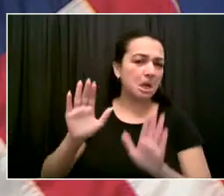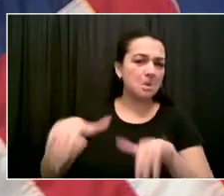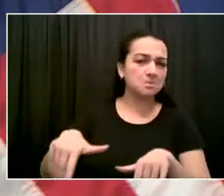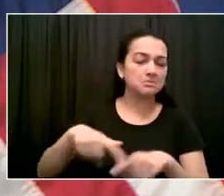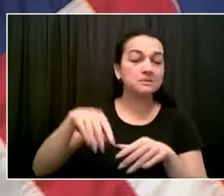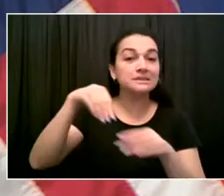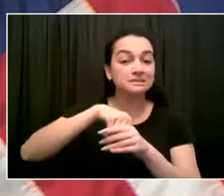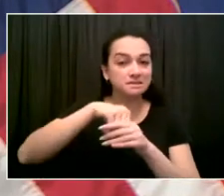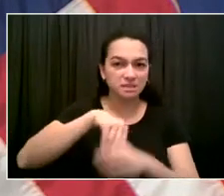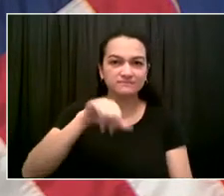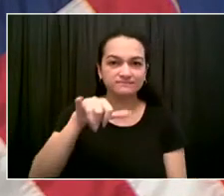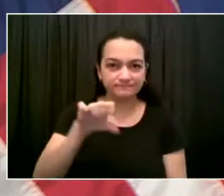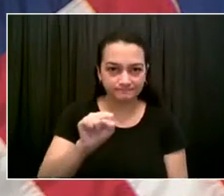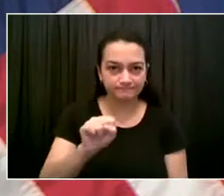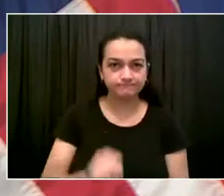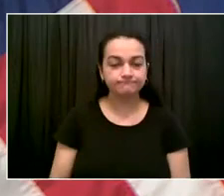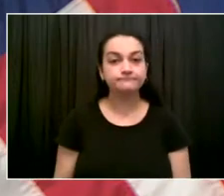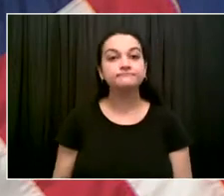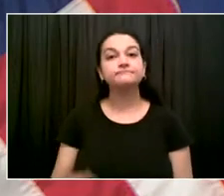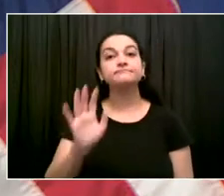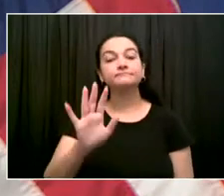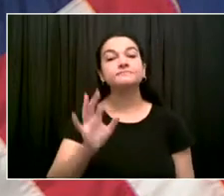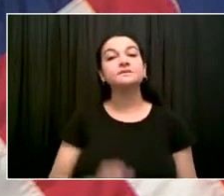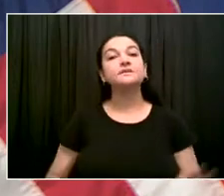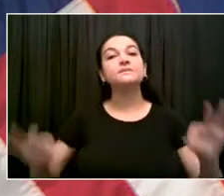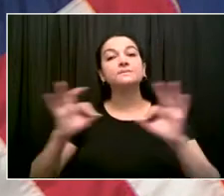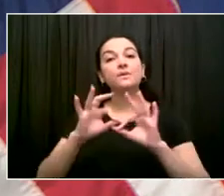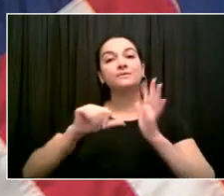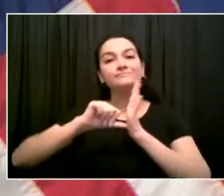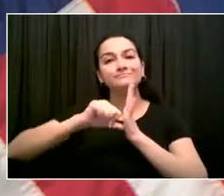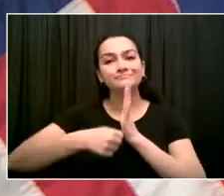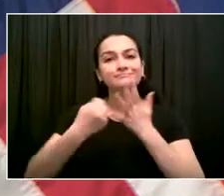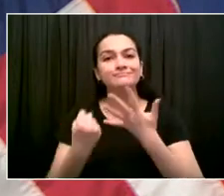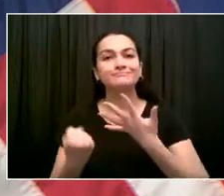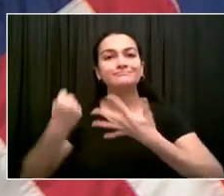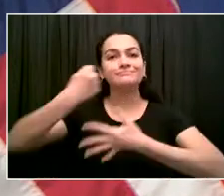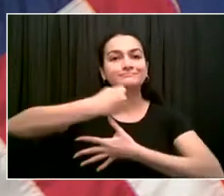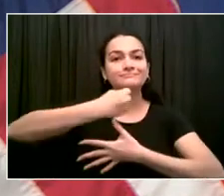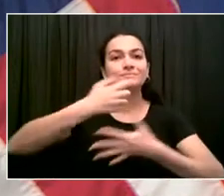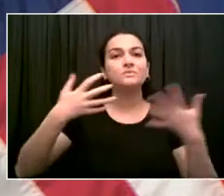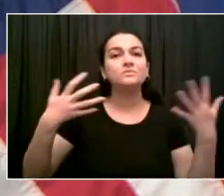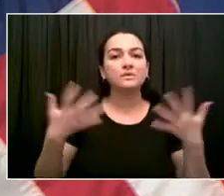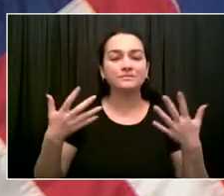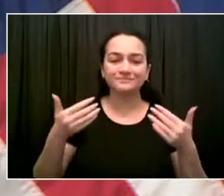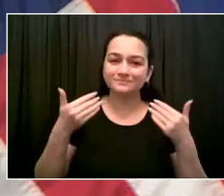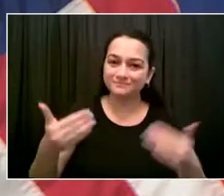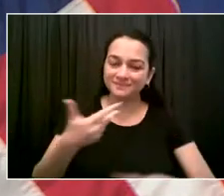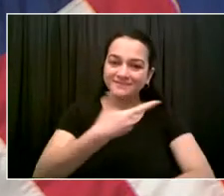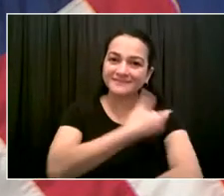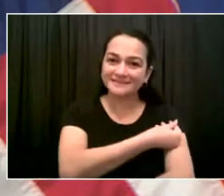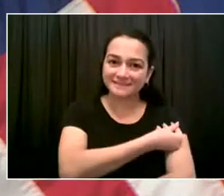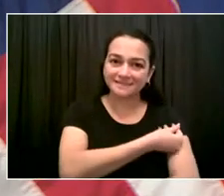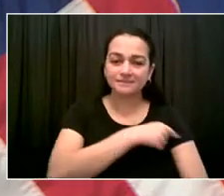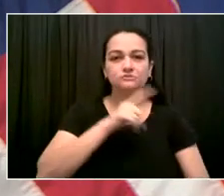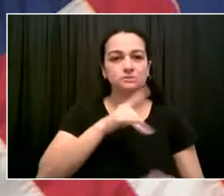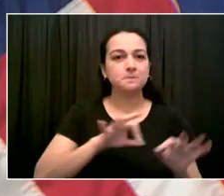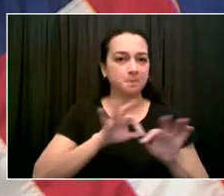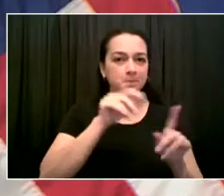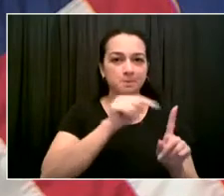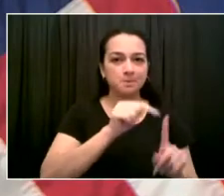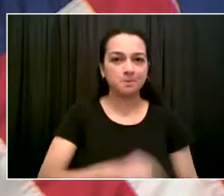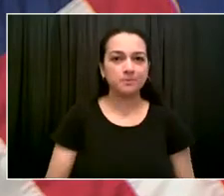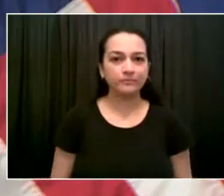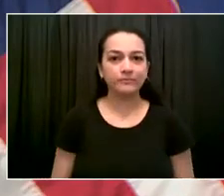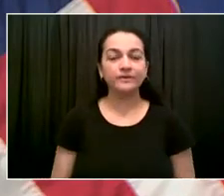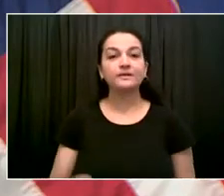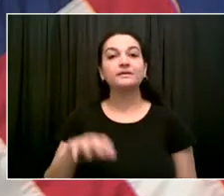vaccination. And number two, particularly while we are seeing a community spread, it's important for all of us to take